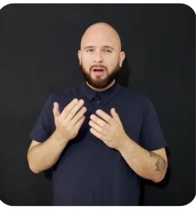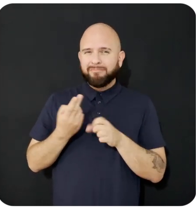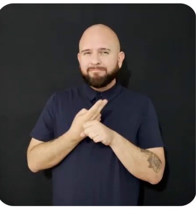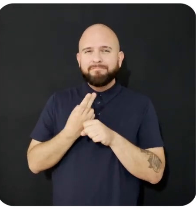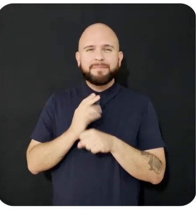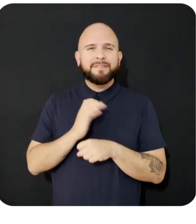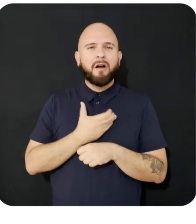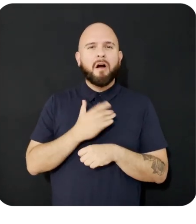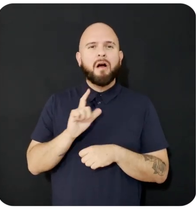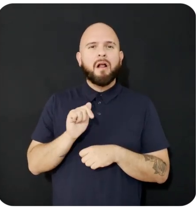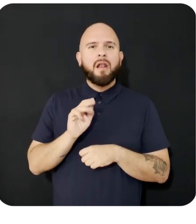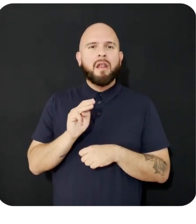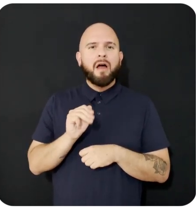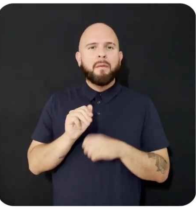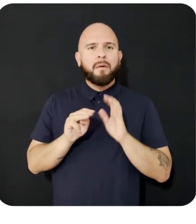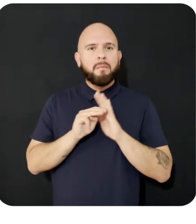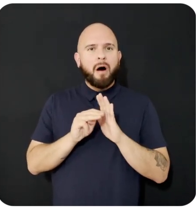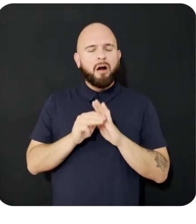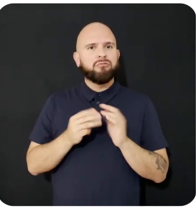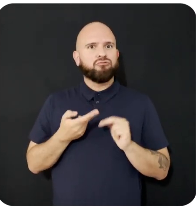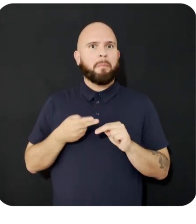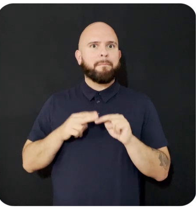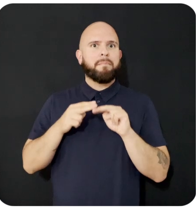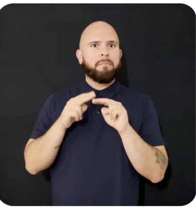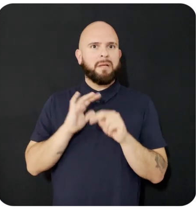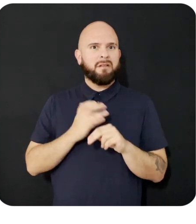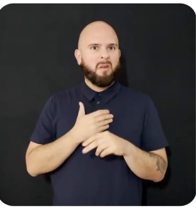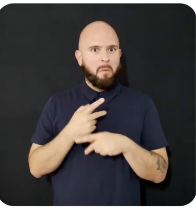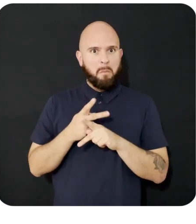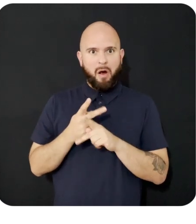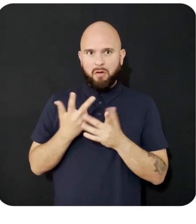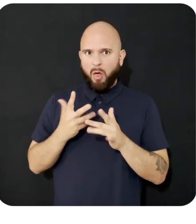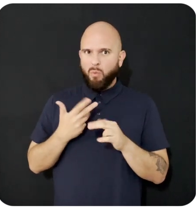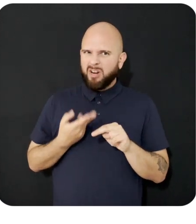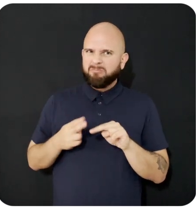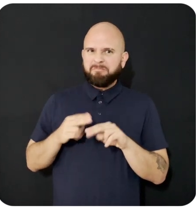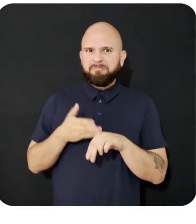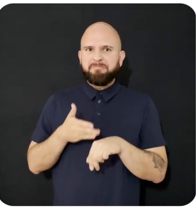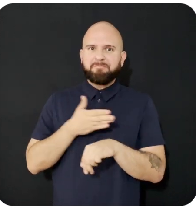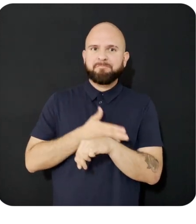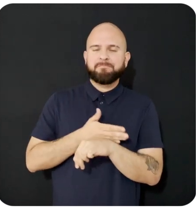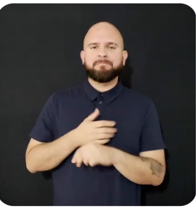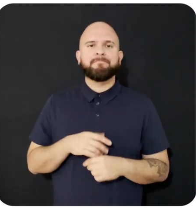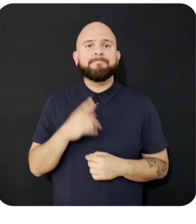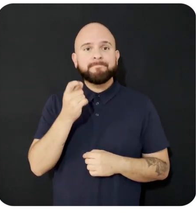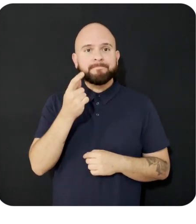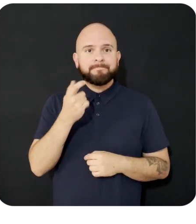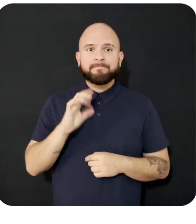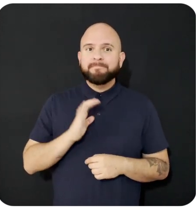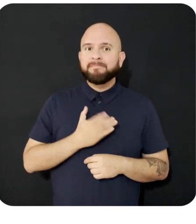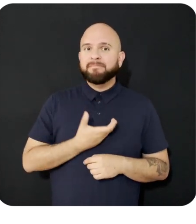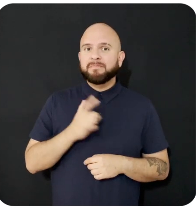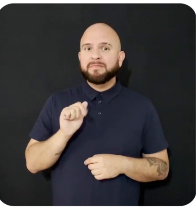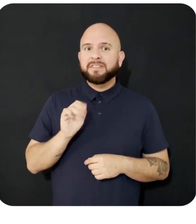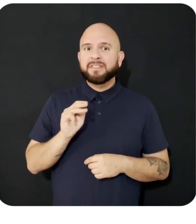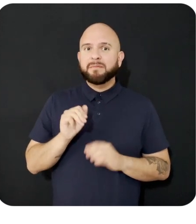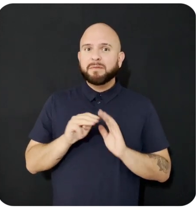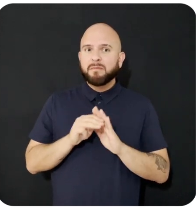and iterate on our products. LAMA models are approaching 350 million downloads to date,